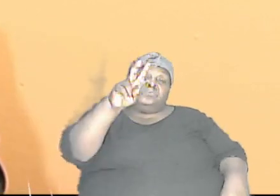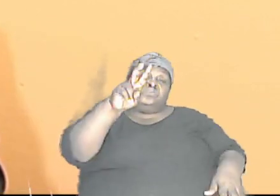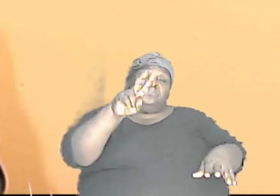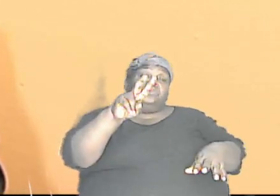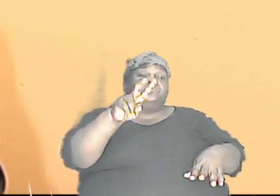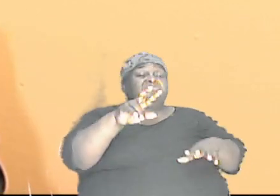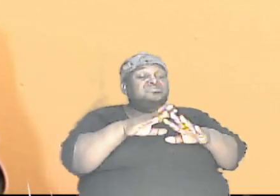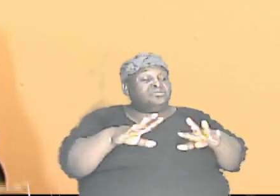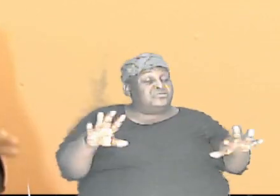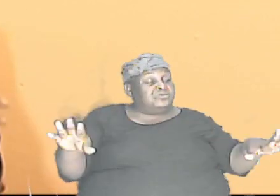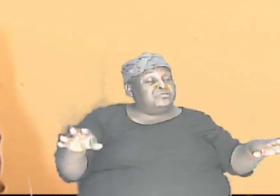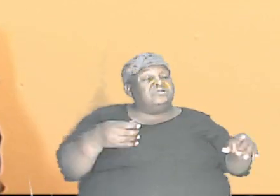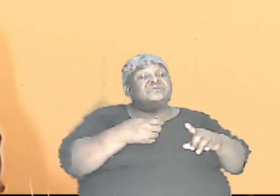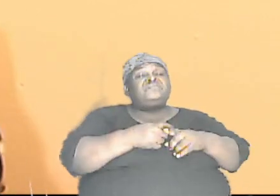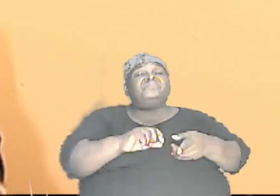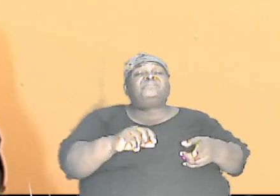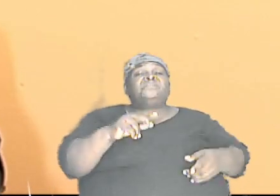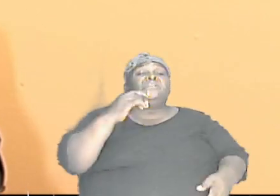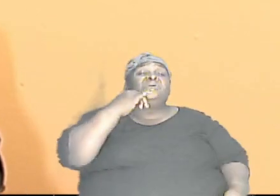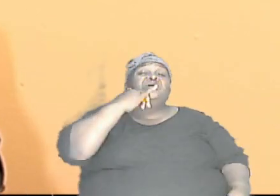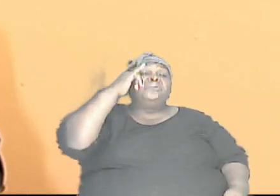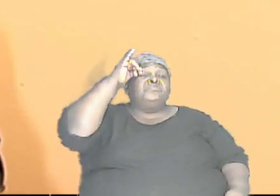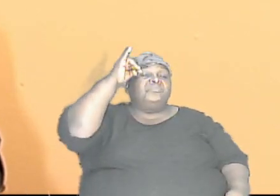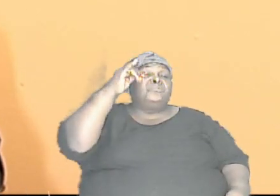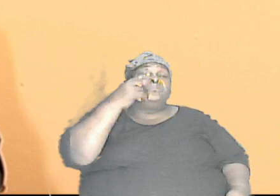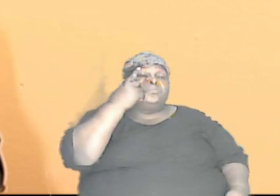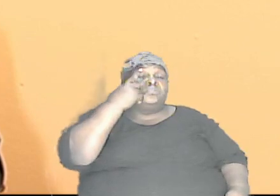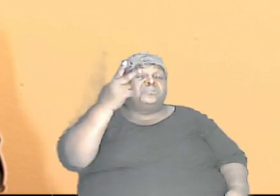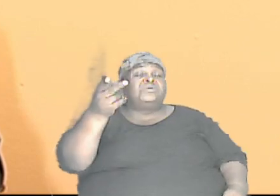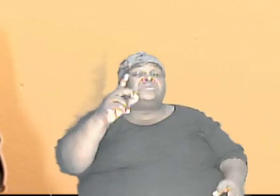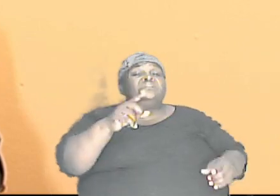from the parents, but they are looking different.